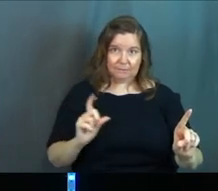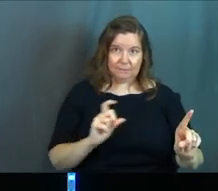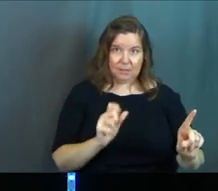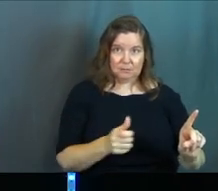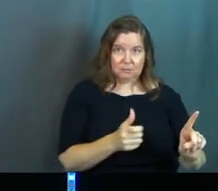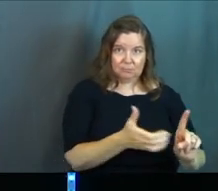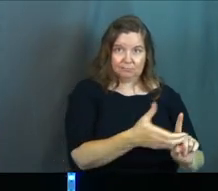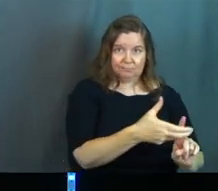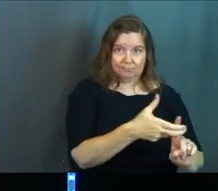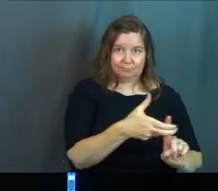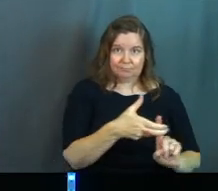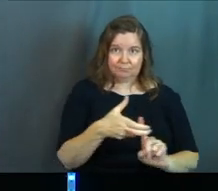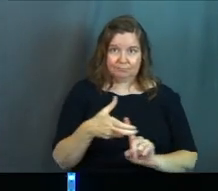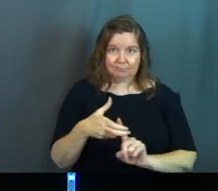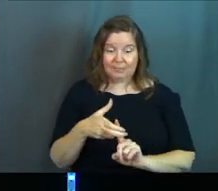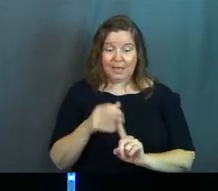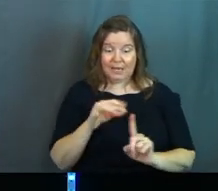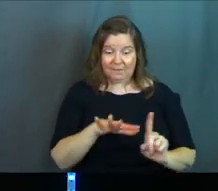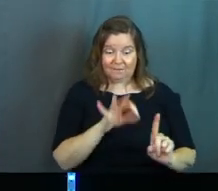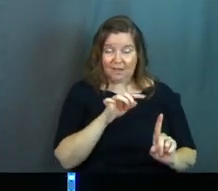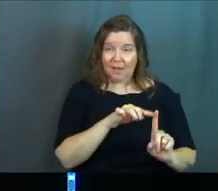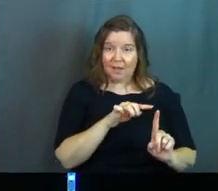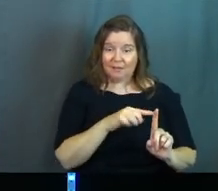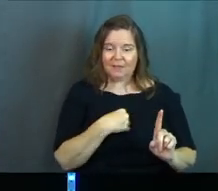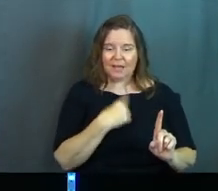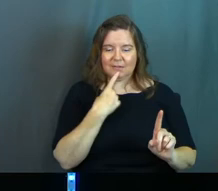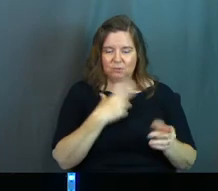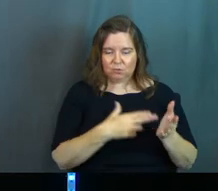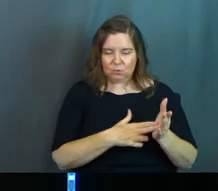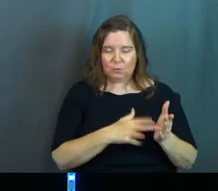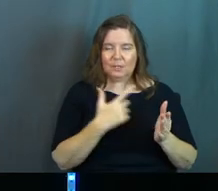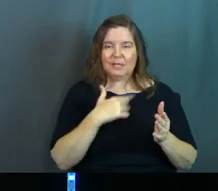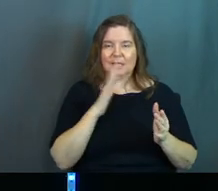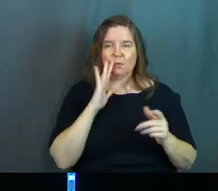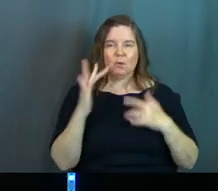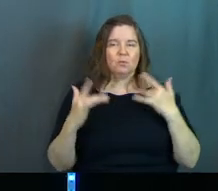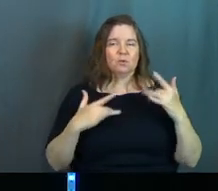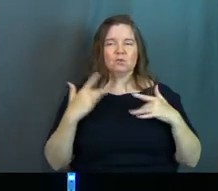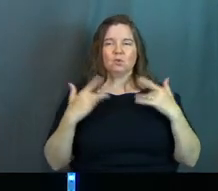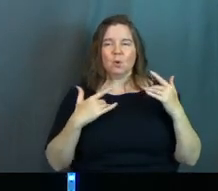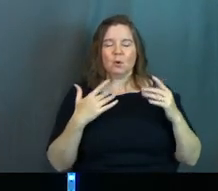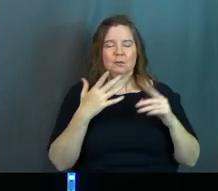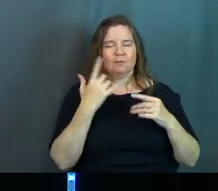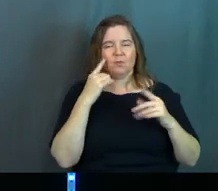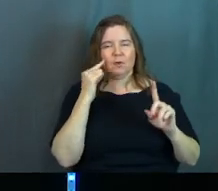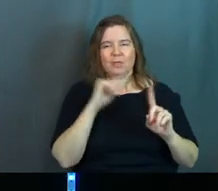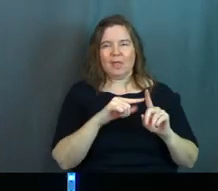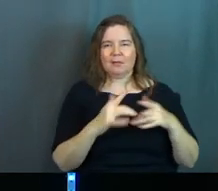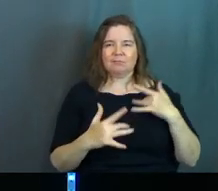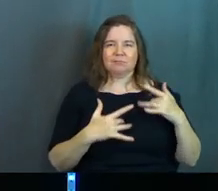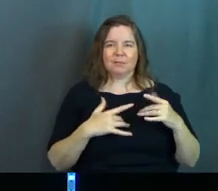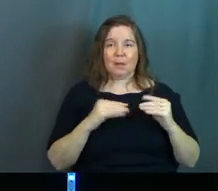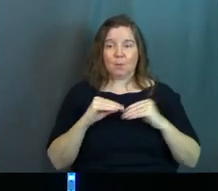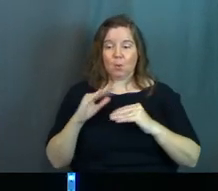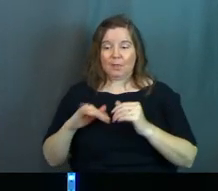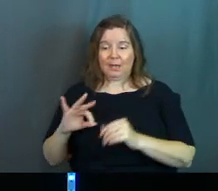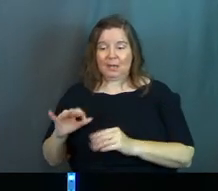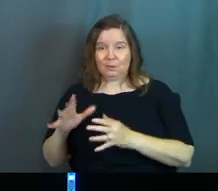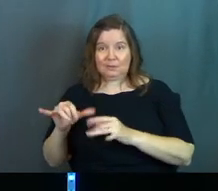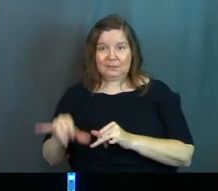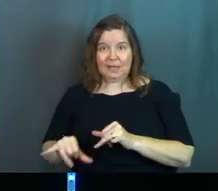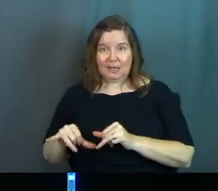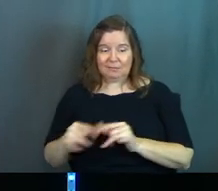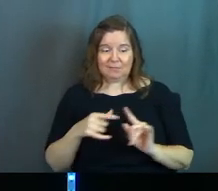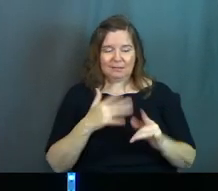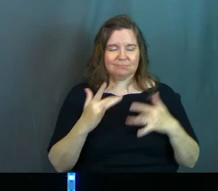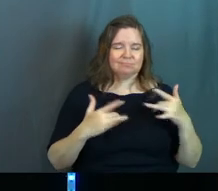for the one that is straying? And if he finds it, I tell you the truth, he will rejoice over that sheep more than over the ninety-nine that didn't wander